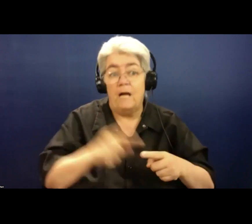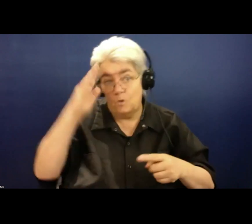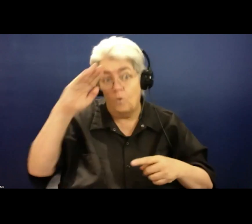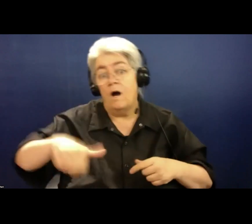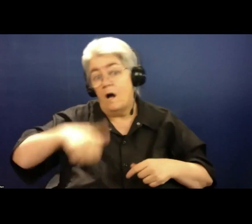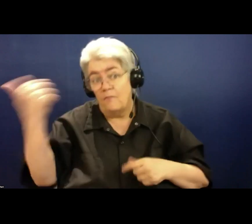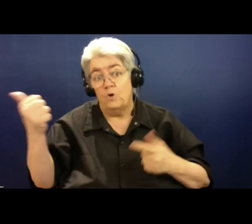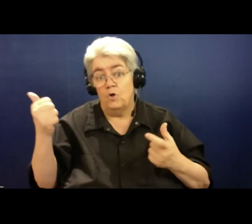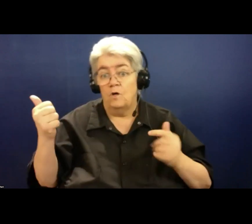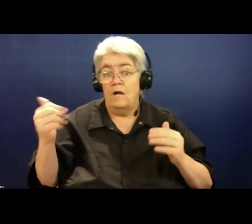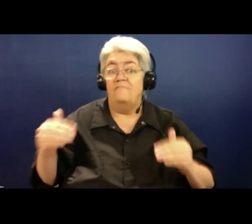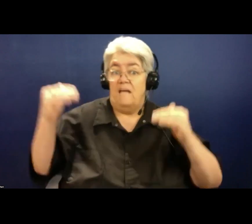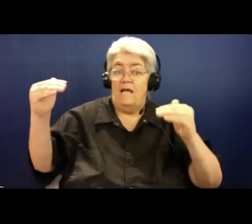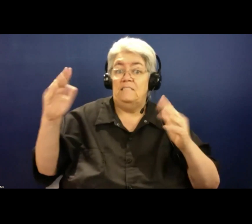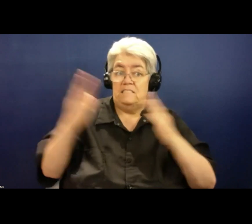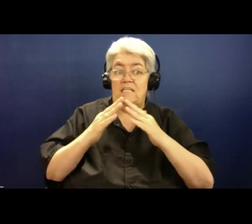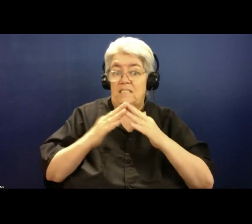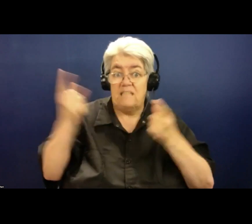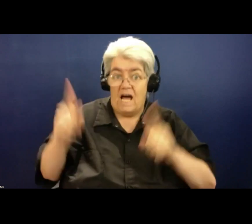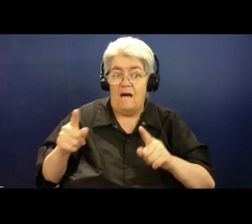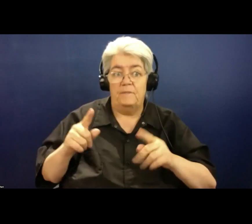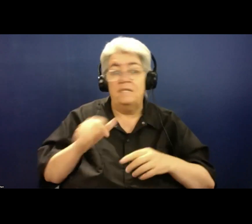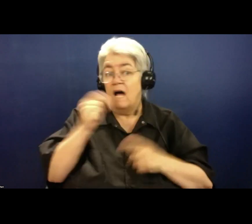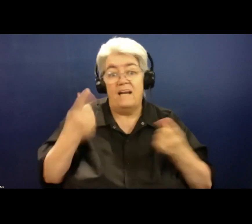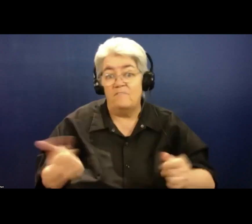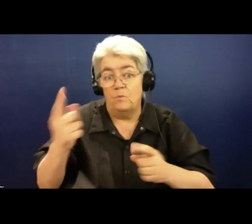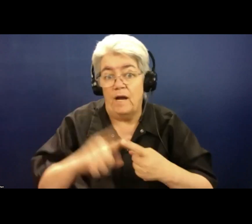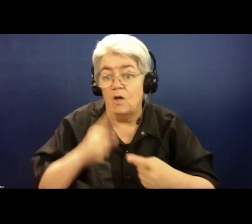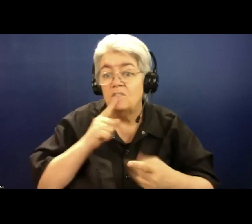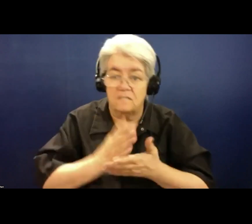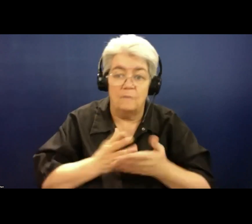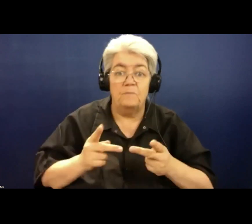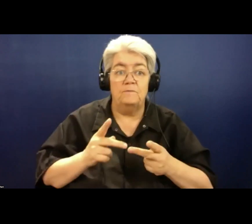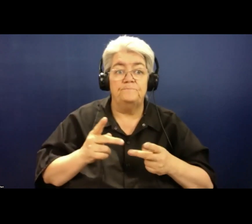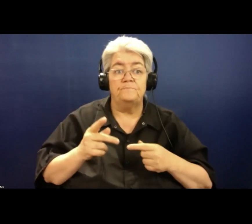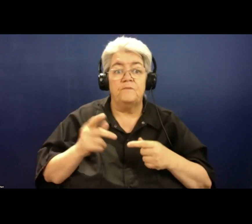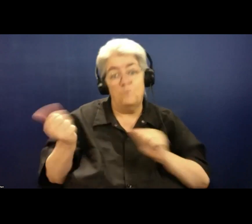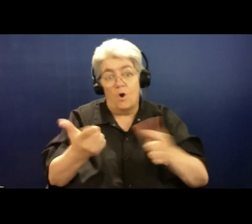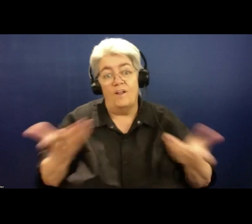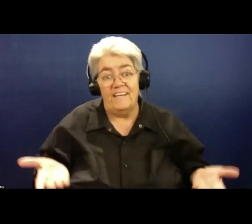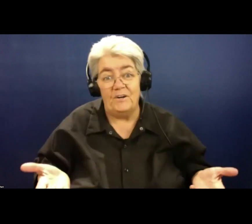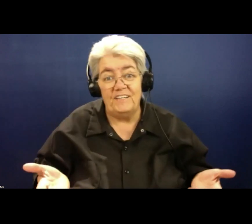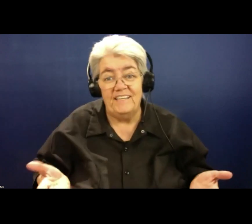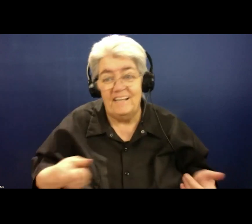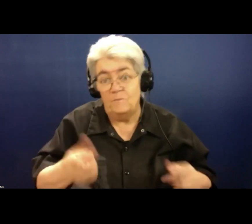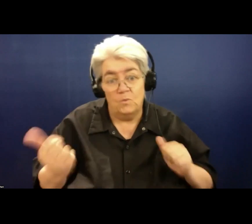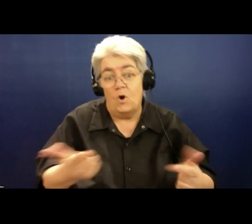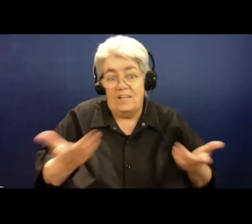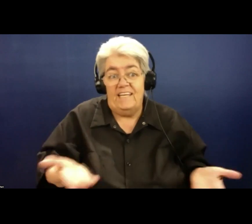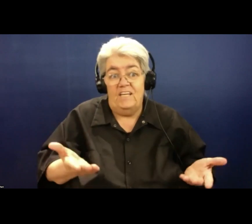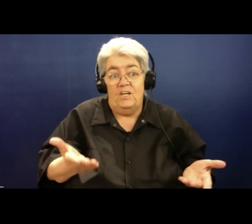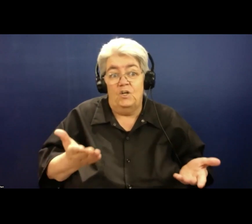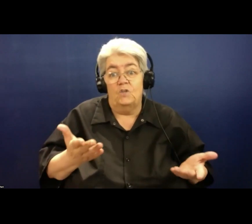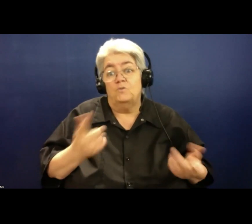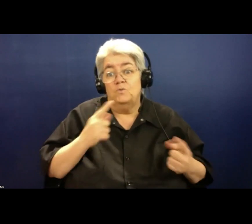advanced cities in the world. Didn't happen anywhere in the world. We still, of course, we're all here. I imagine we're all here today to fight